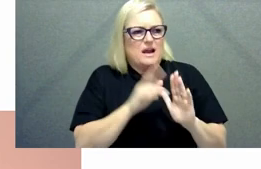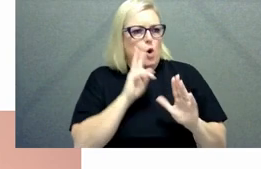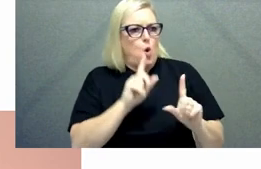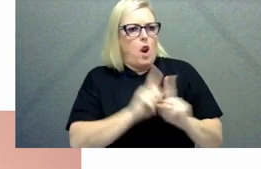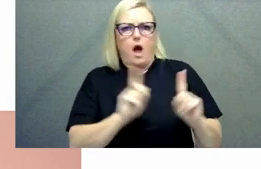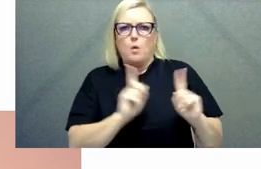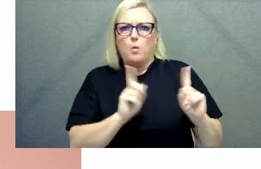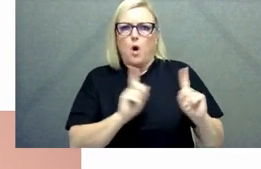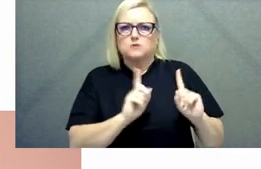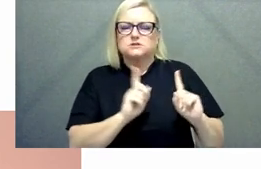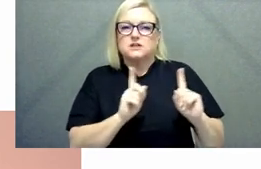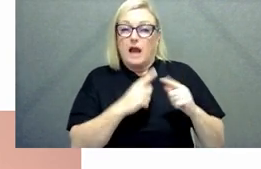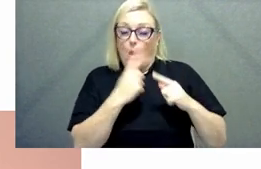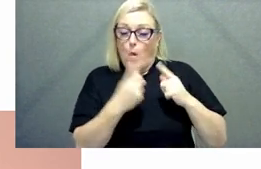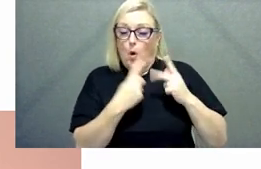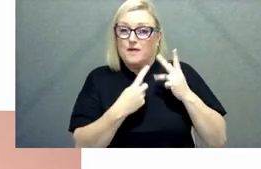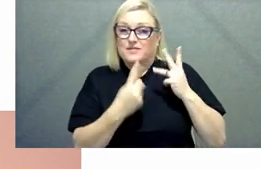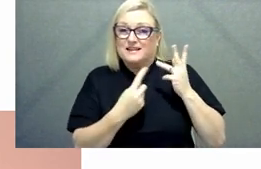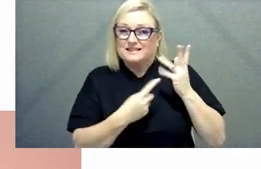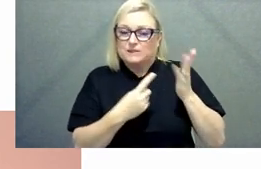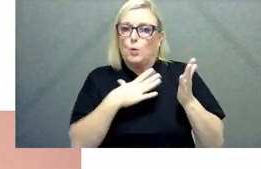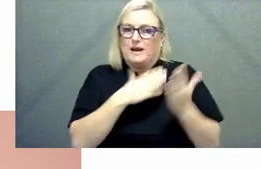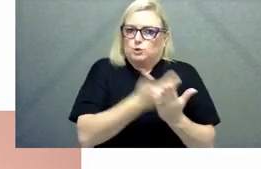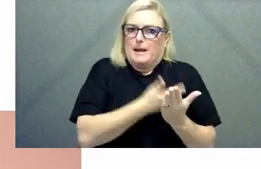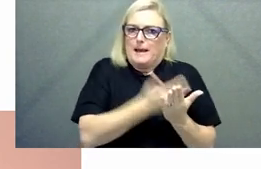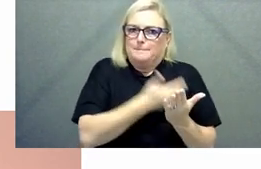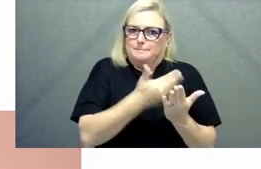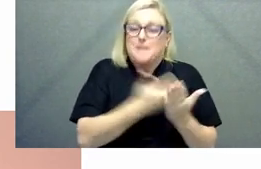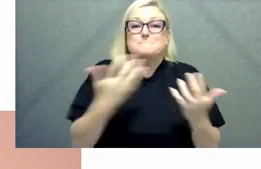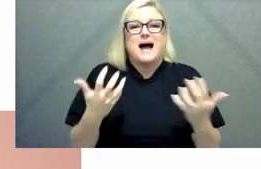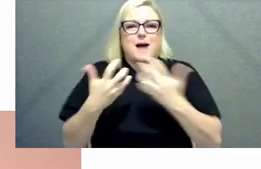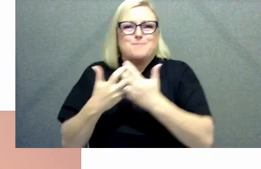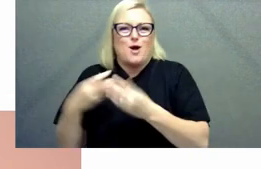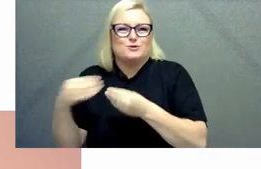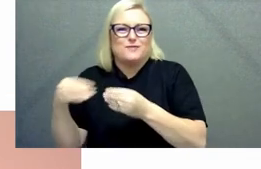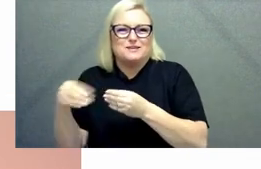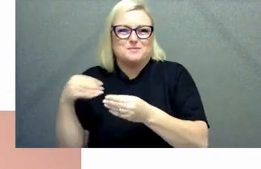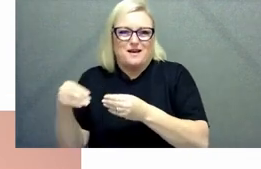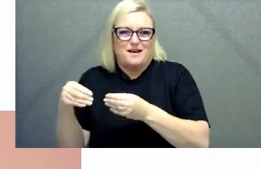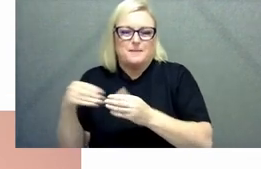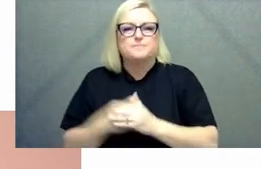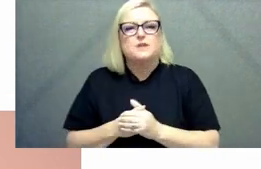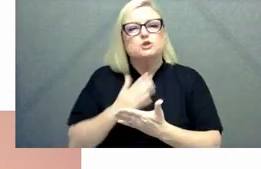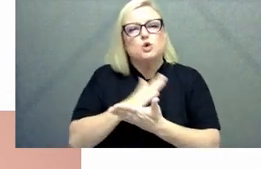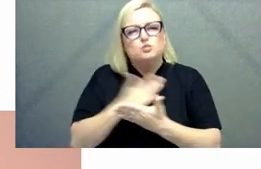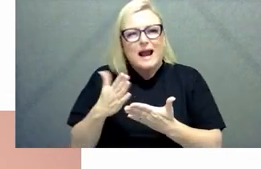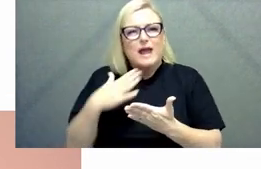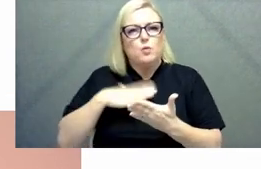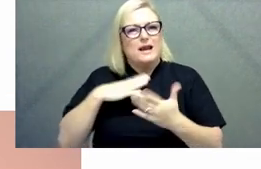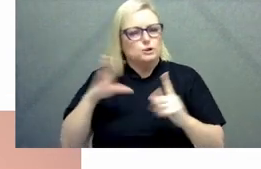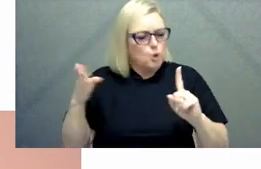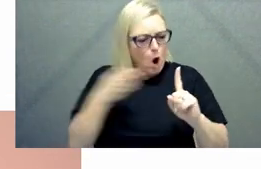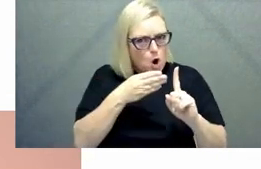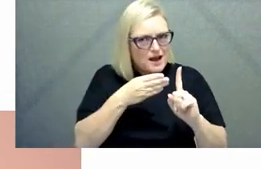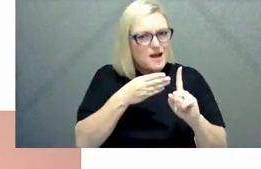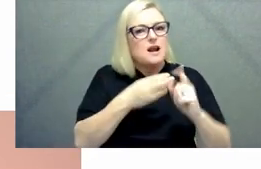acute in a flexible work paradigm i think and it's really making us go back to some basics and making sure that we do those basics